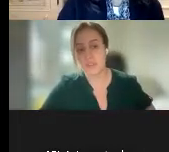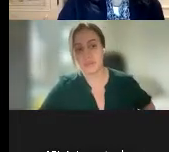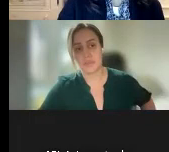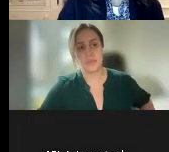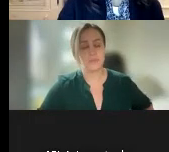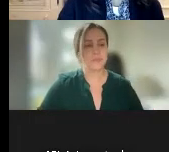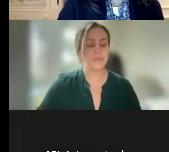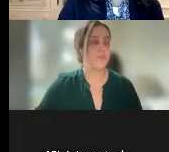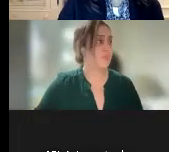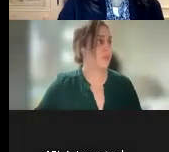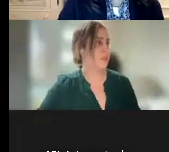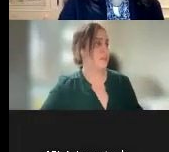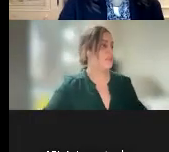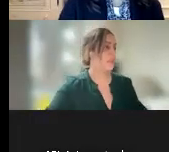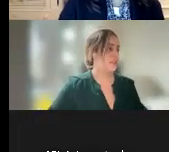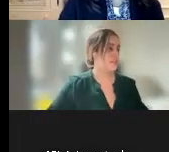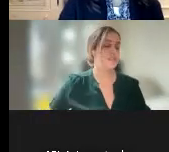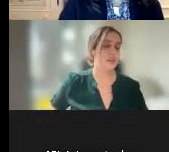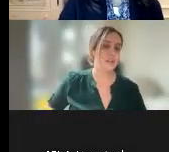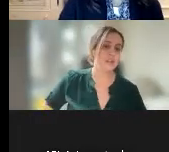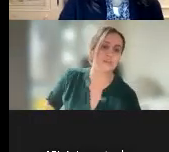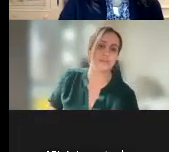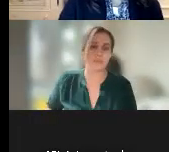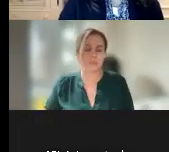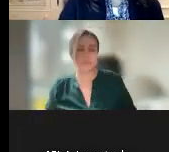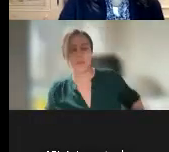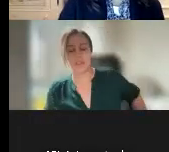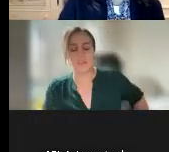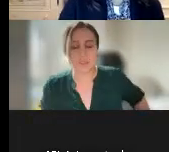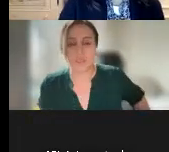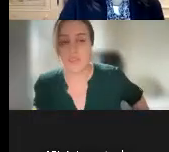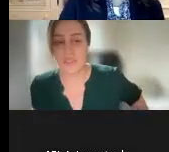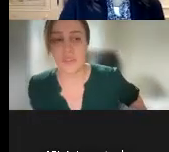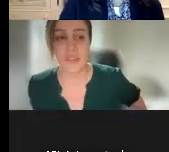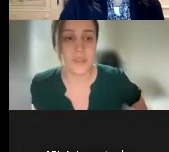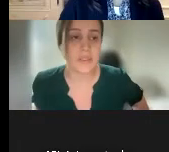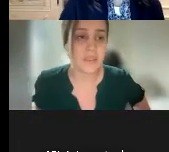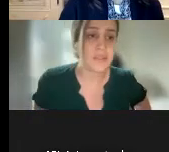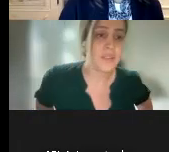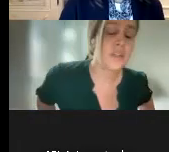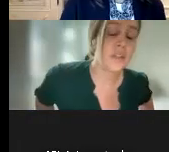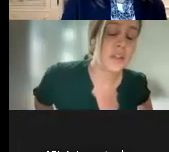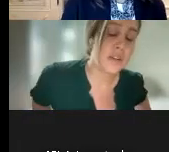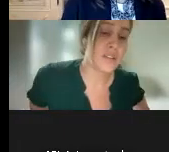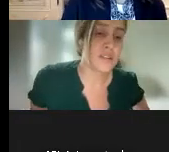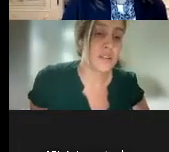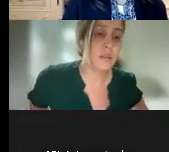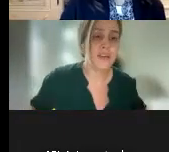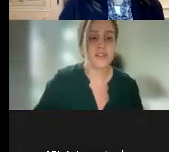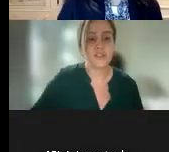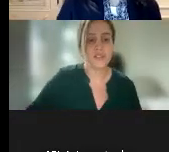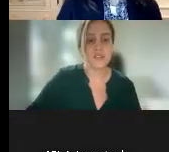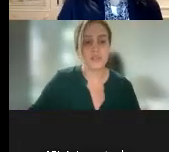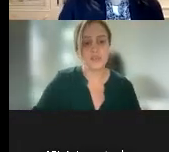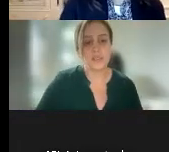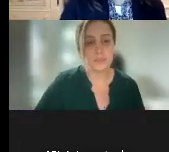This slide is a depiction of the Environmental Justice Task Force. The draft strategy was developed by the members of this